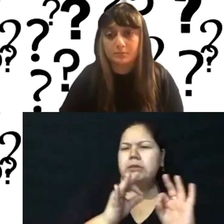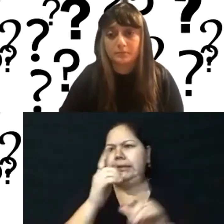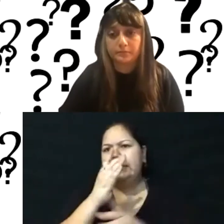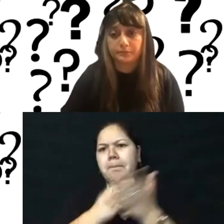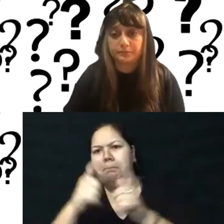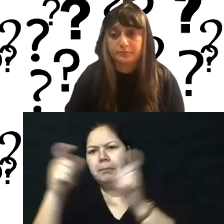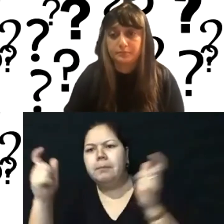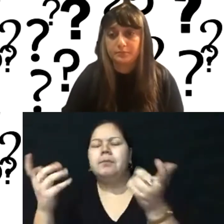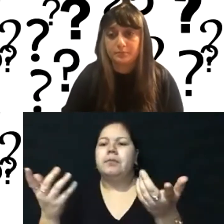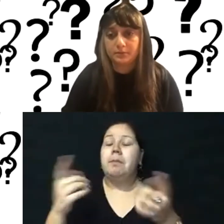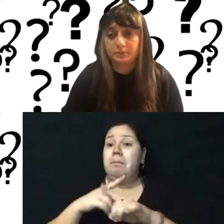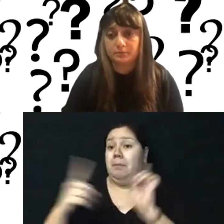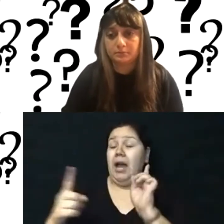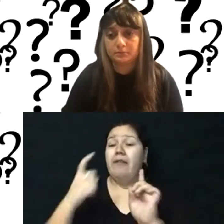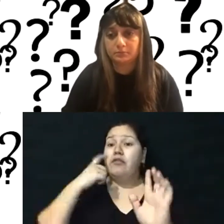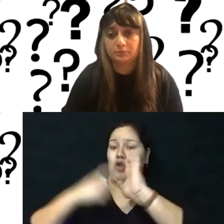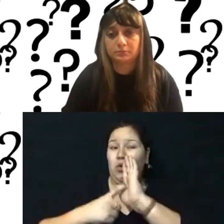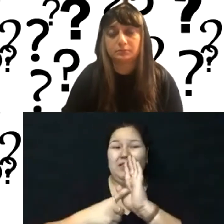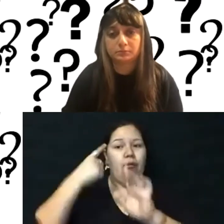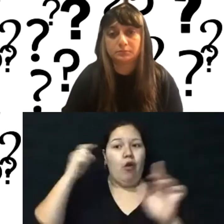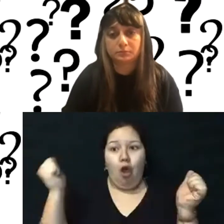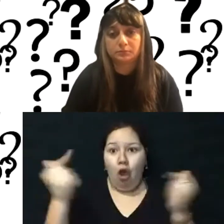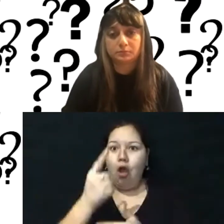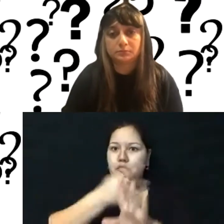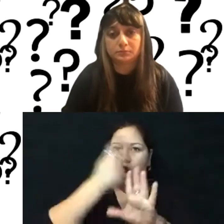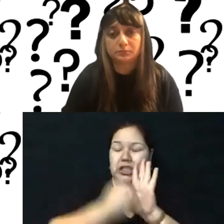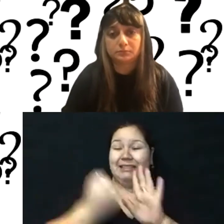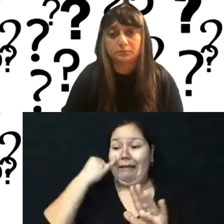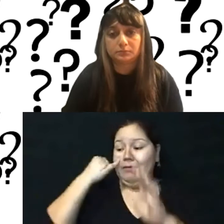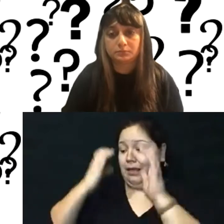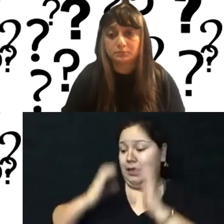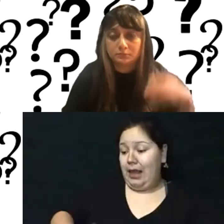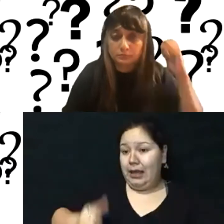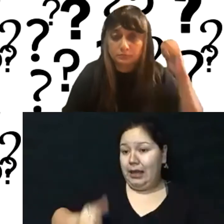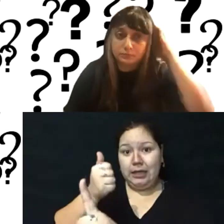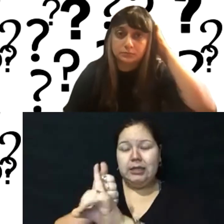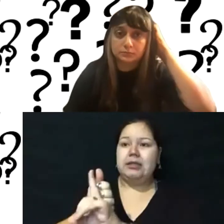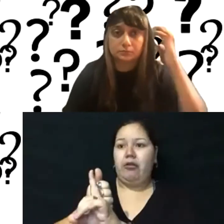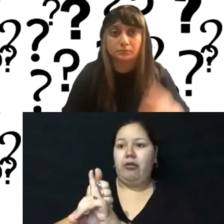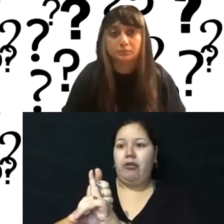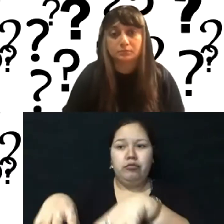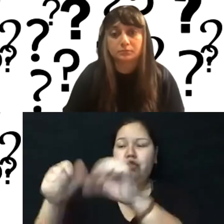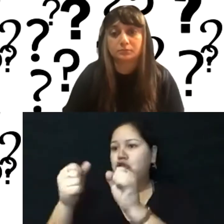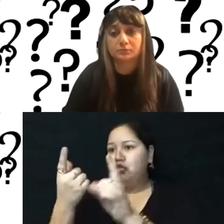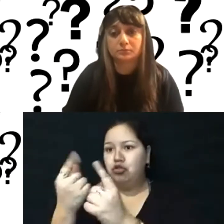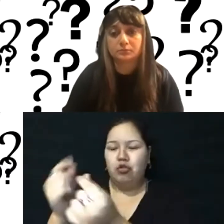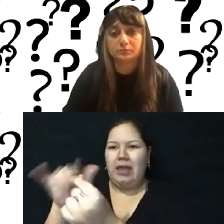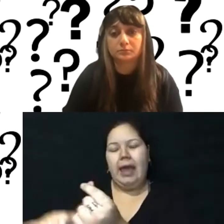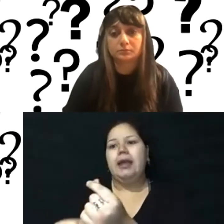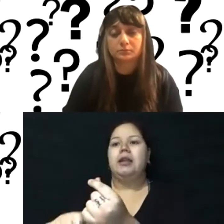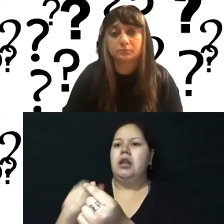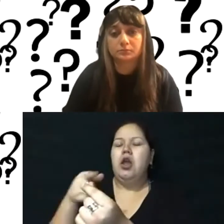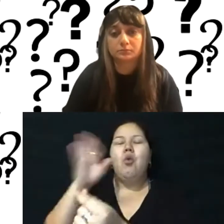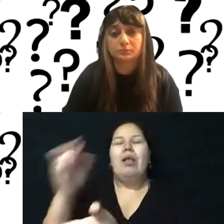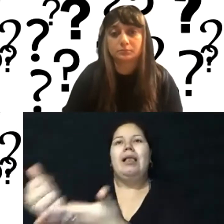consistently, there's things that I noticed that if the client did, or, you know, in this case, if you guys do this or you folks do this, it will